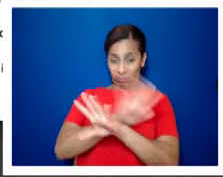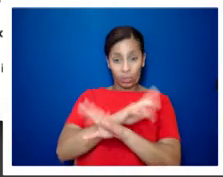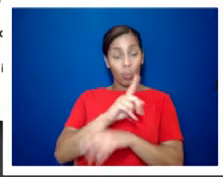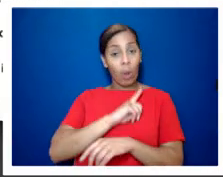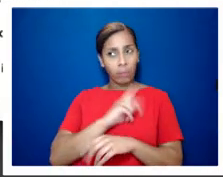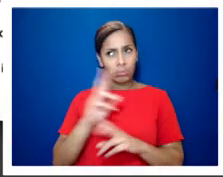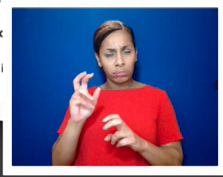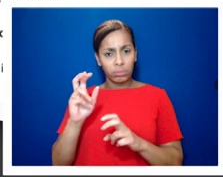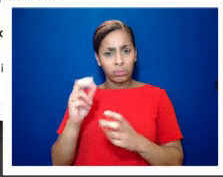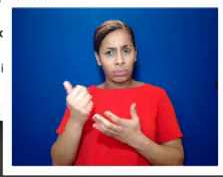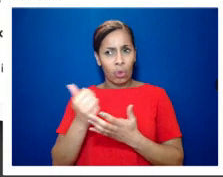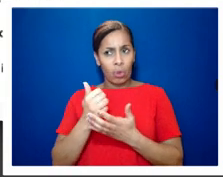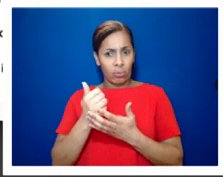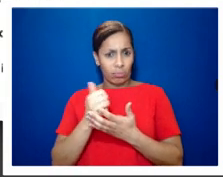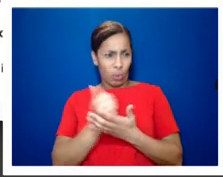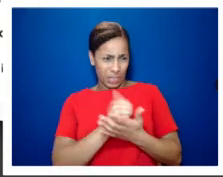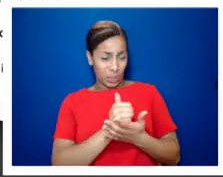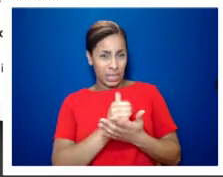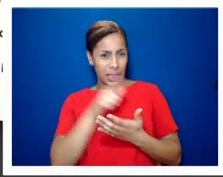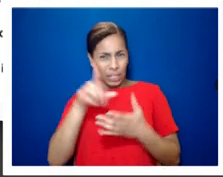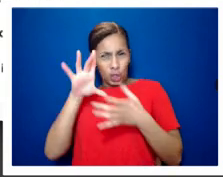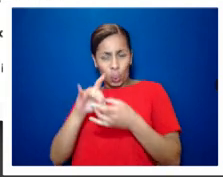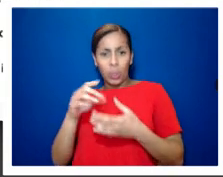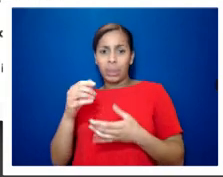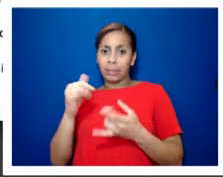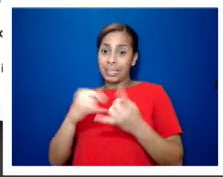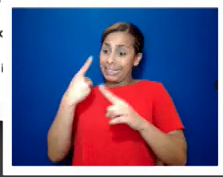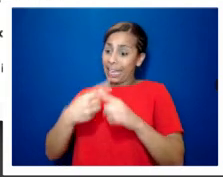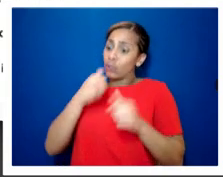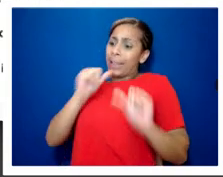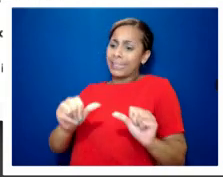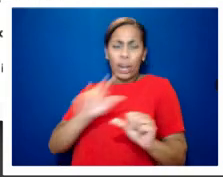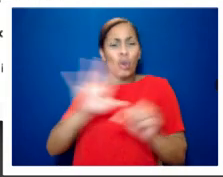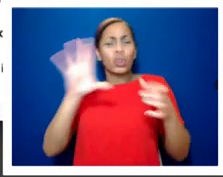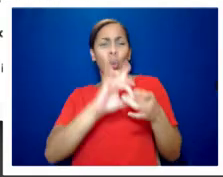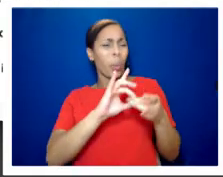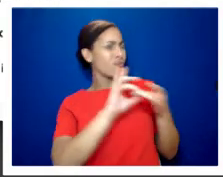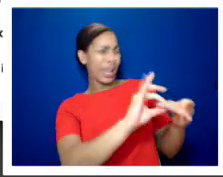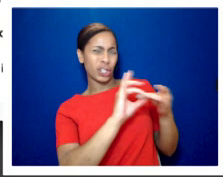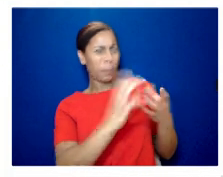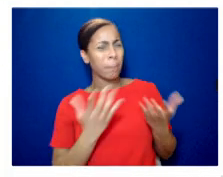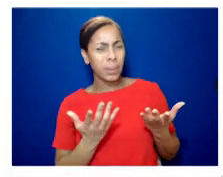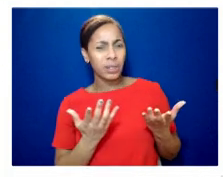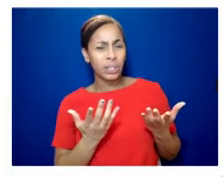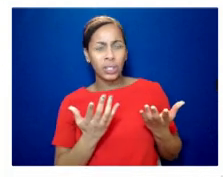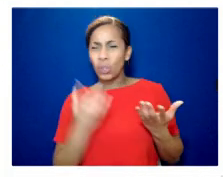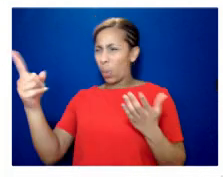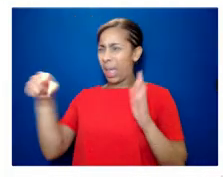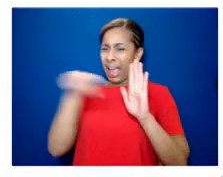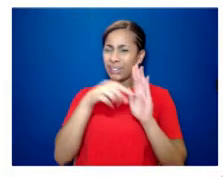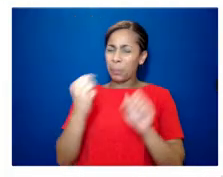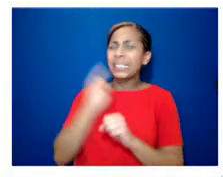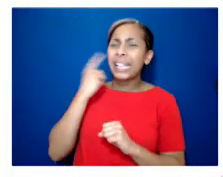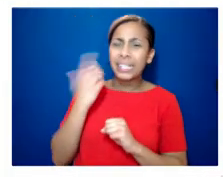a sexuality it's not a relationship so the main thrust of what the act says doesn't really make any sense there was also quite a lot of confusion